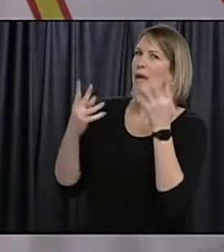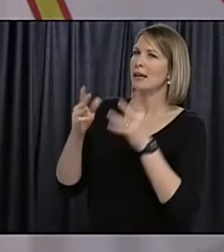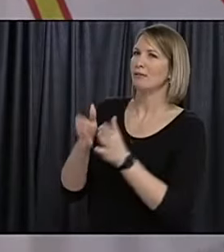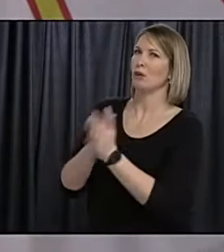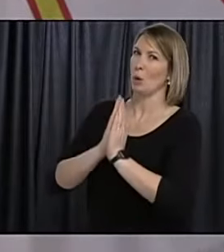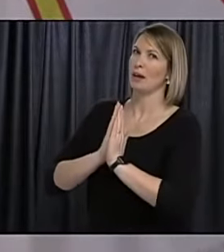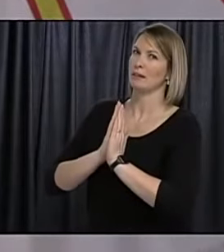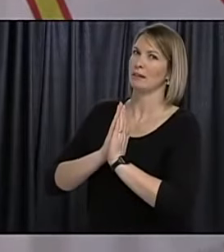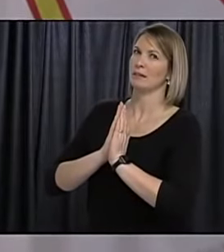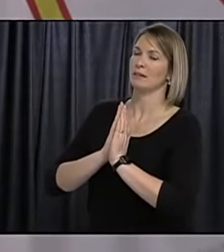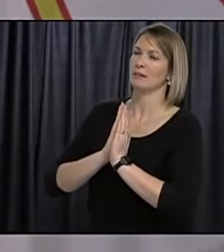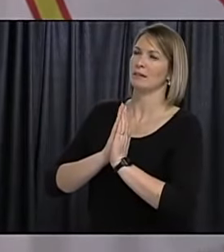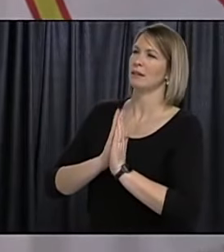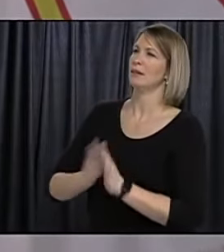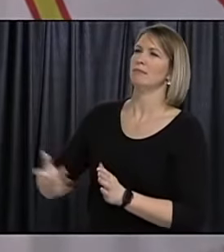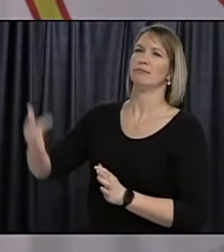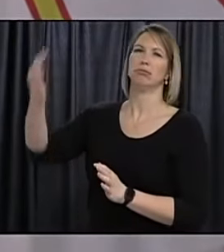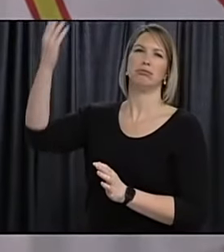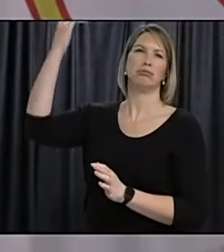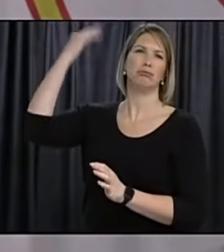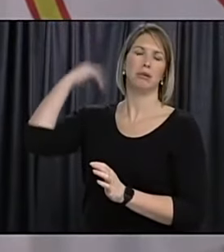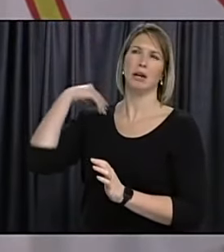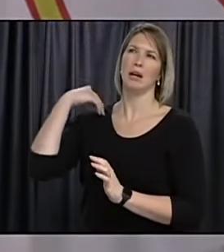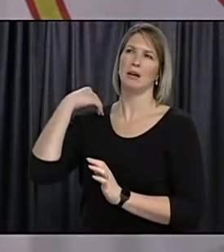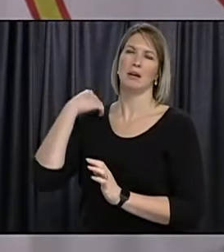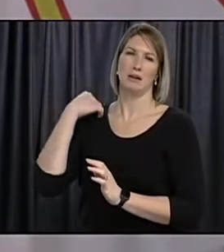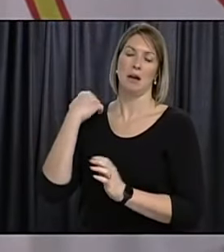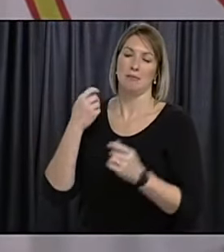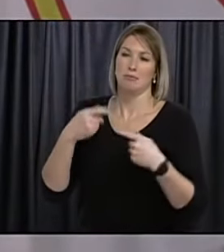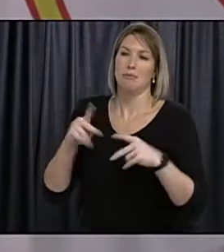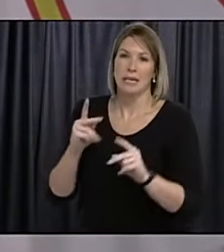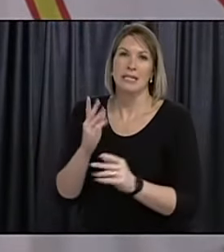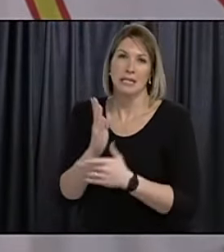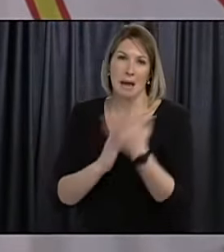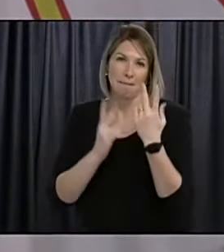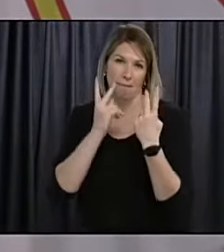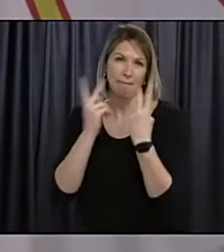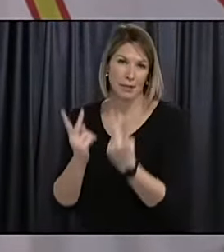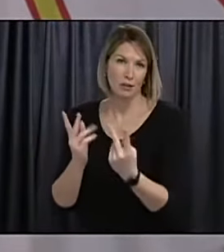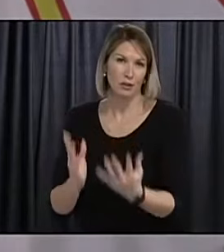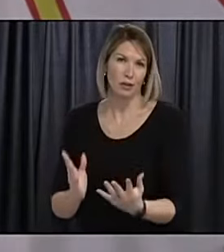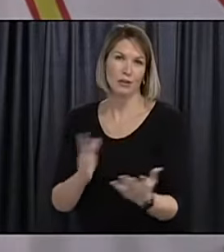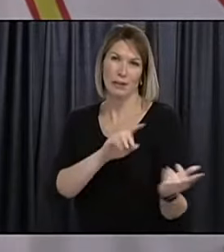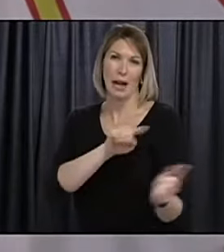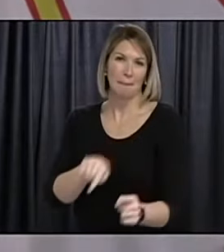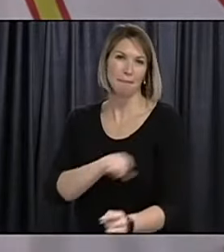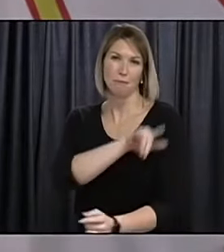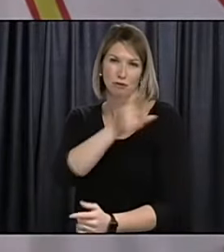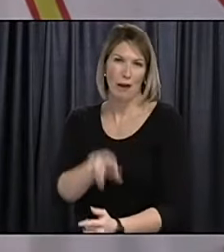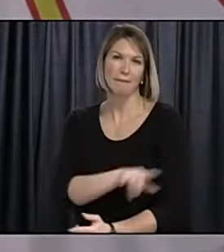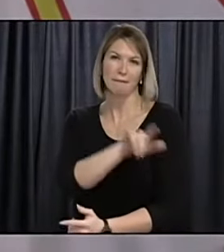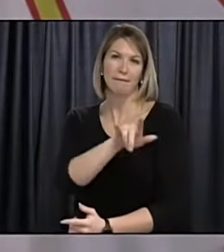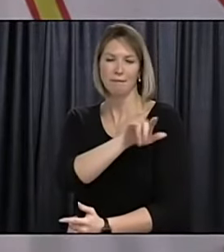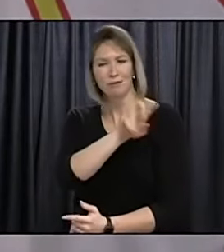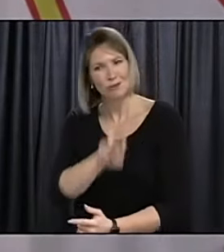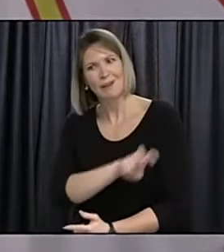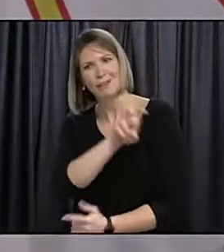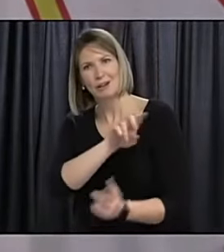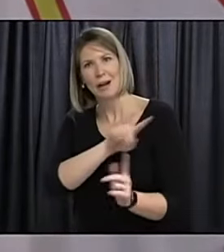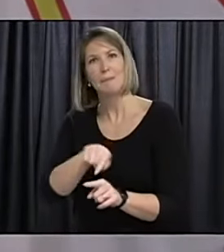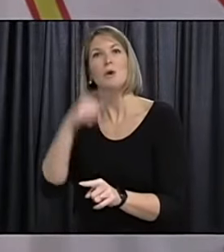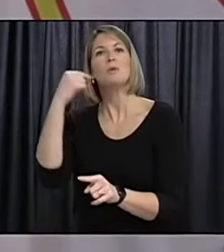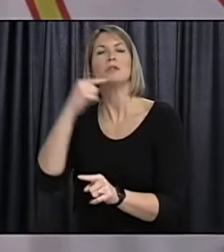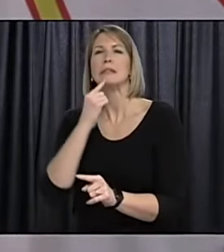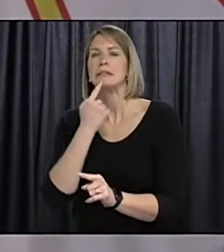had uh from the beginning we've allowed uh visits for or people to travel here when there's been you know critical